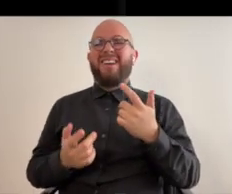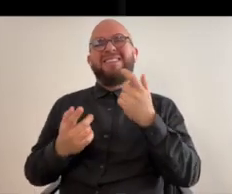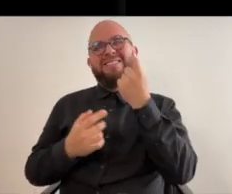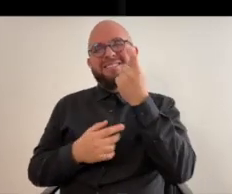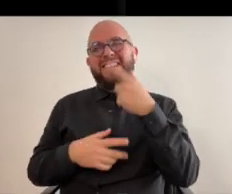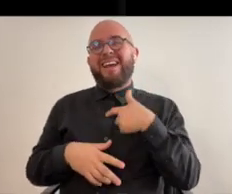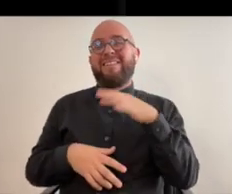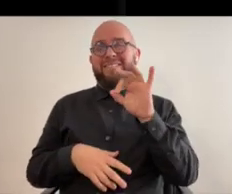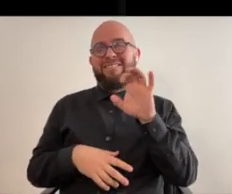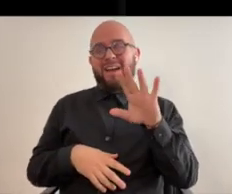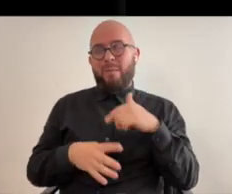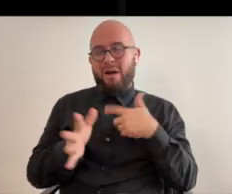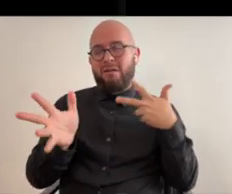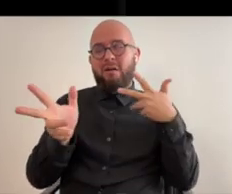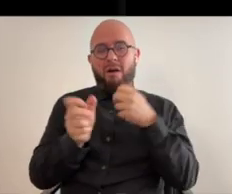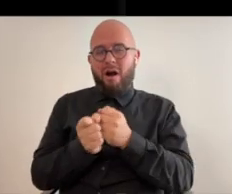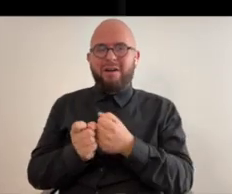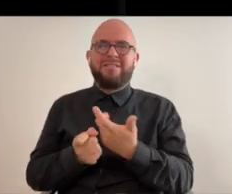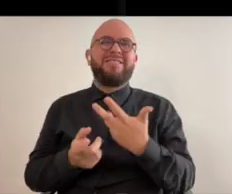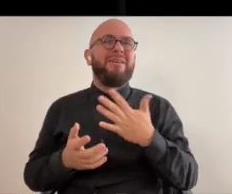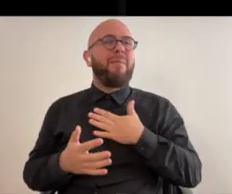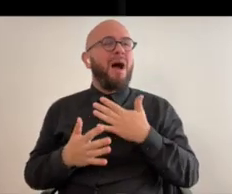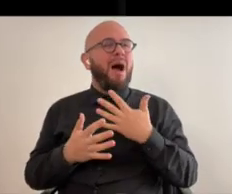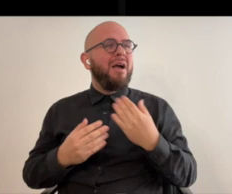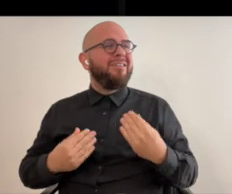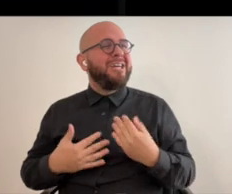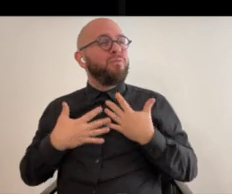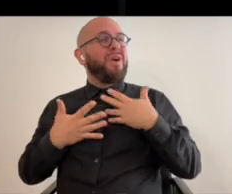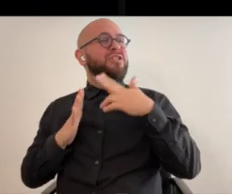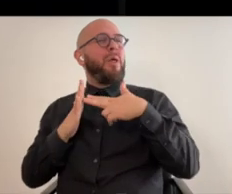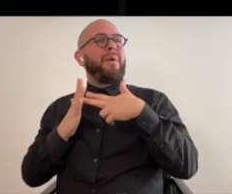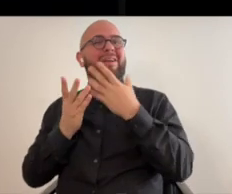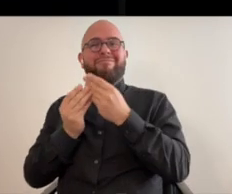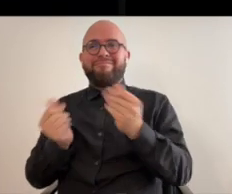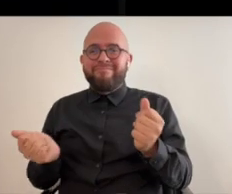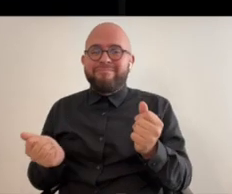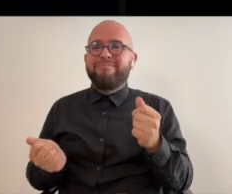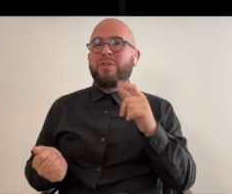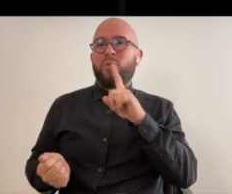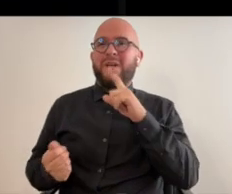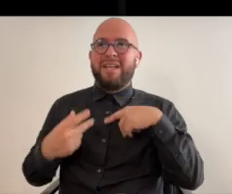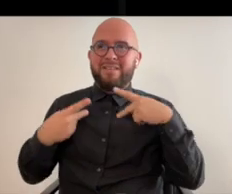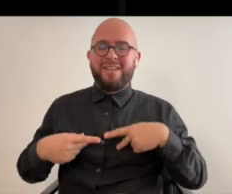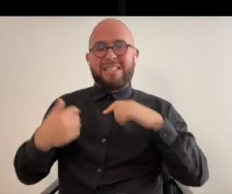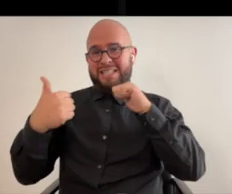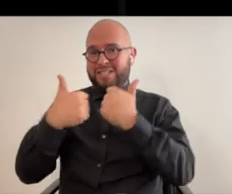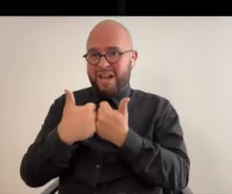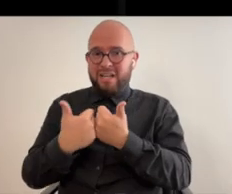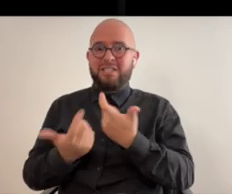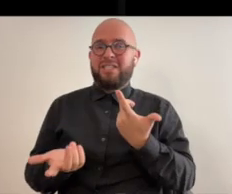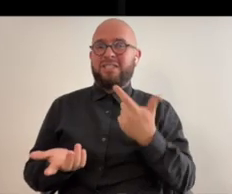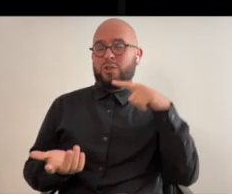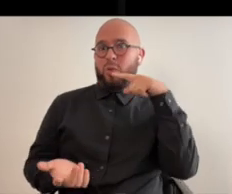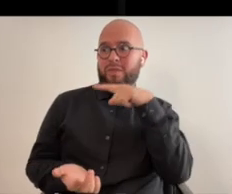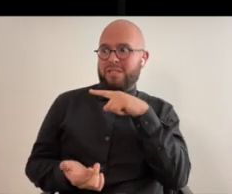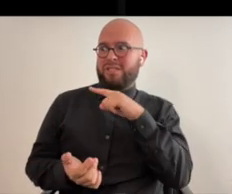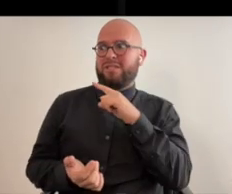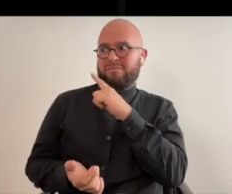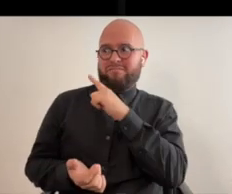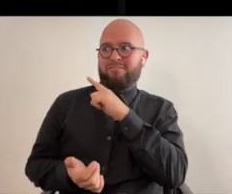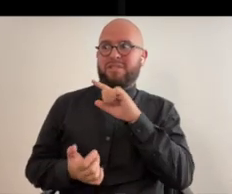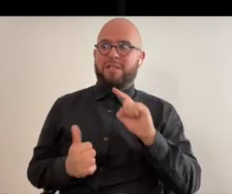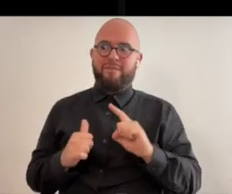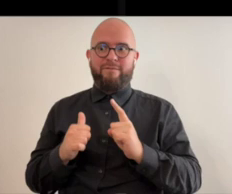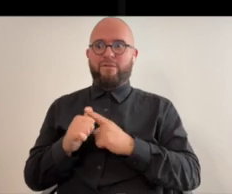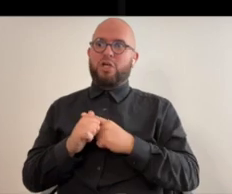inspired to paint since i got in a car accident in february because it's just physically challenging and